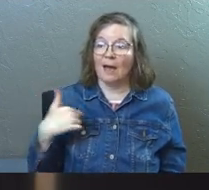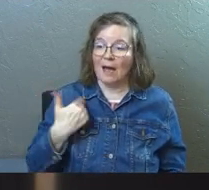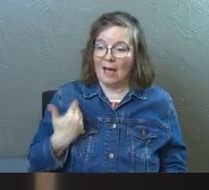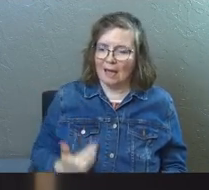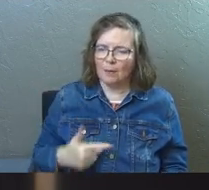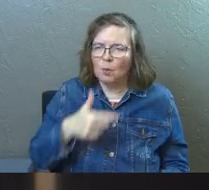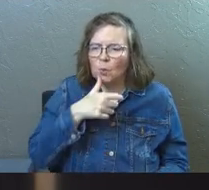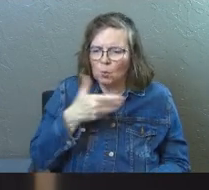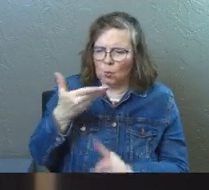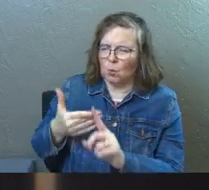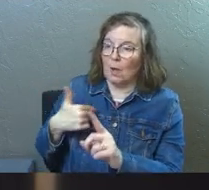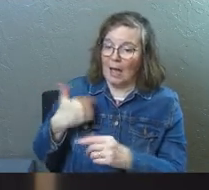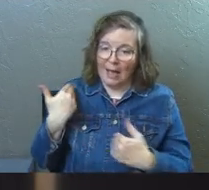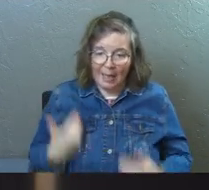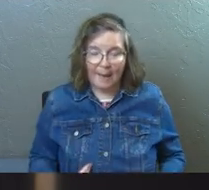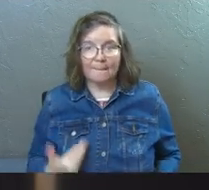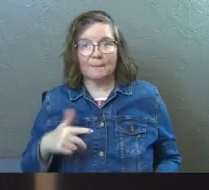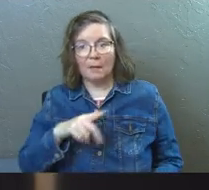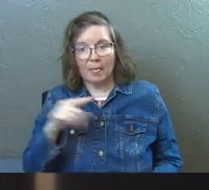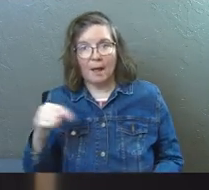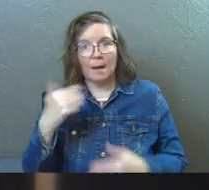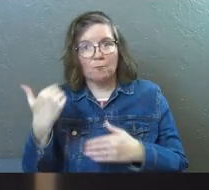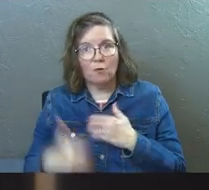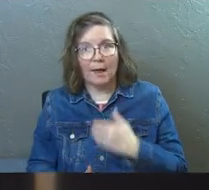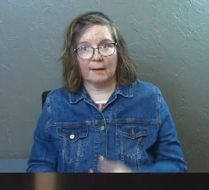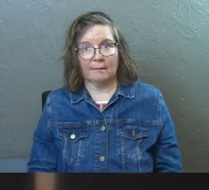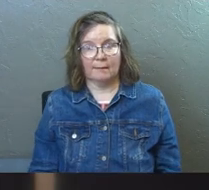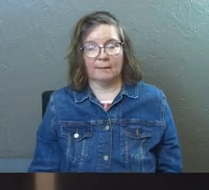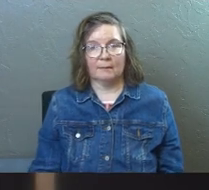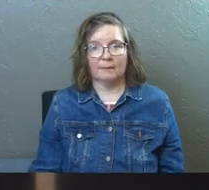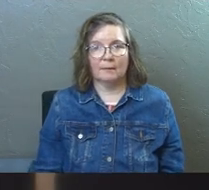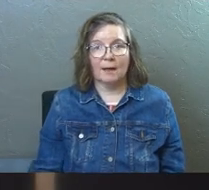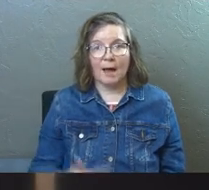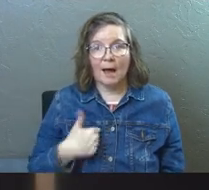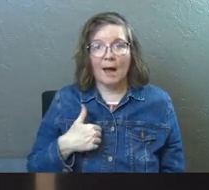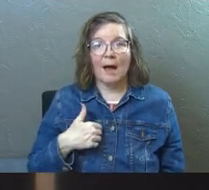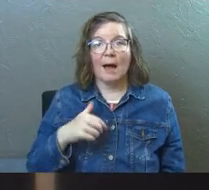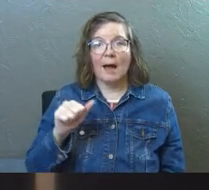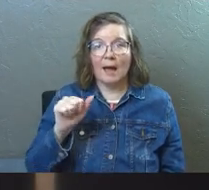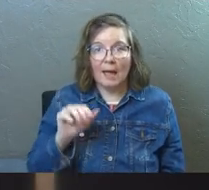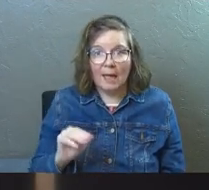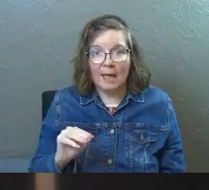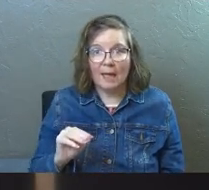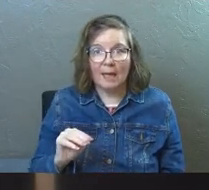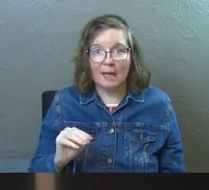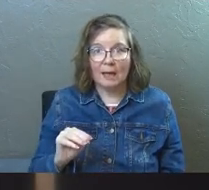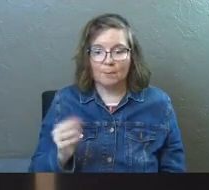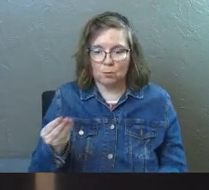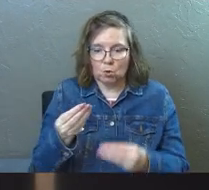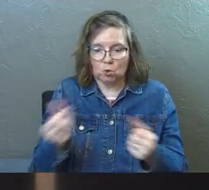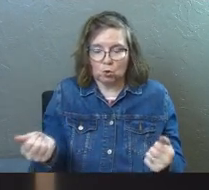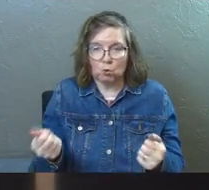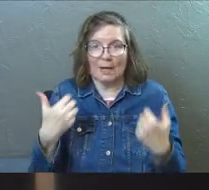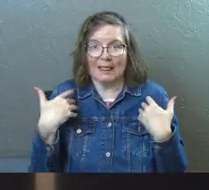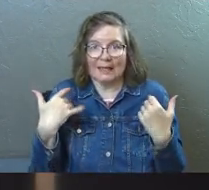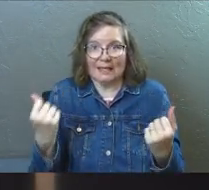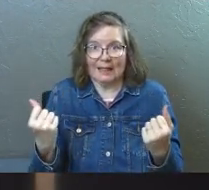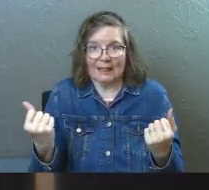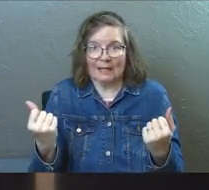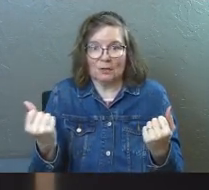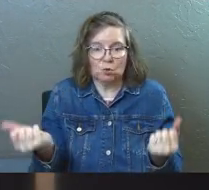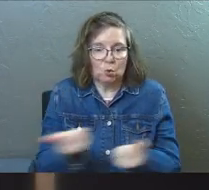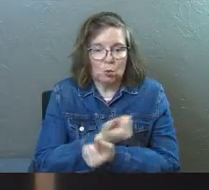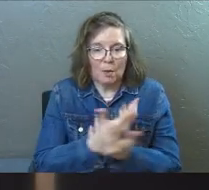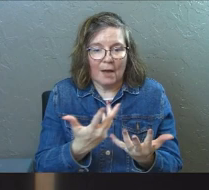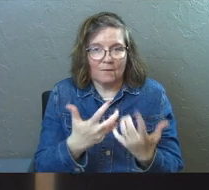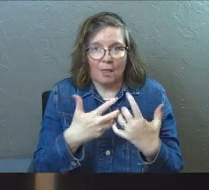God, who are you? I am the bread. I am. I solution and the healing to everything